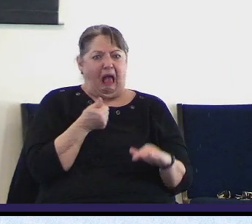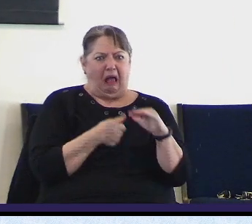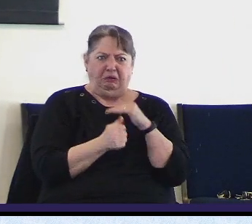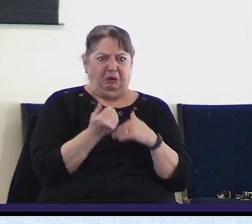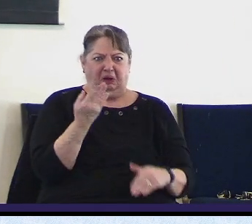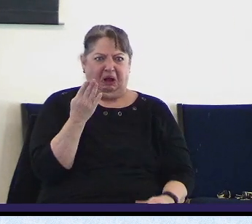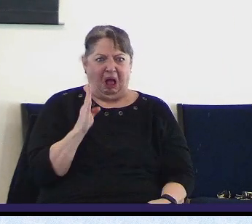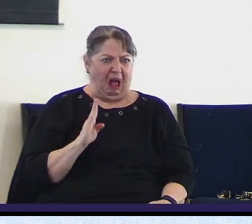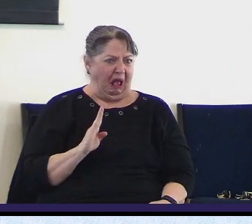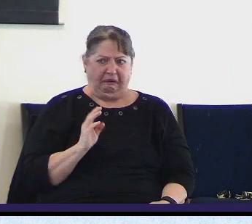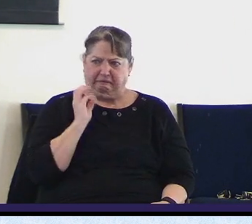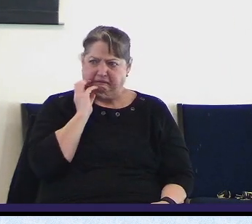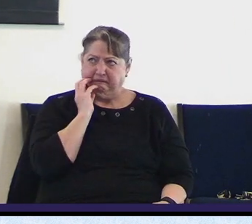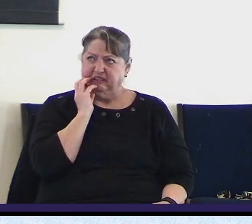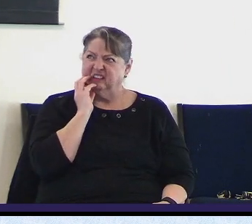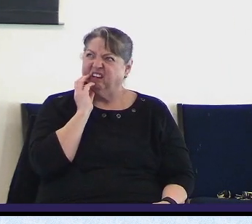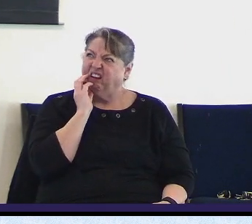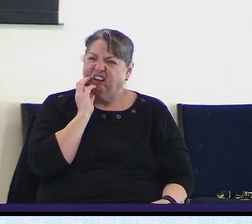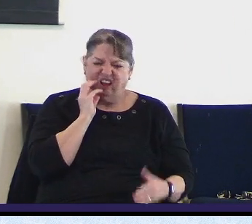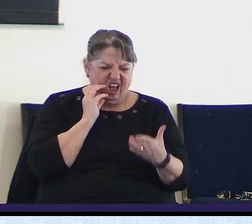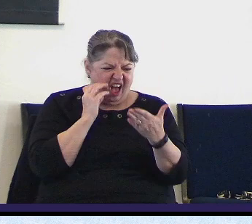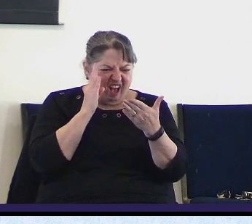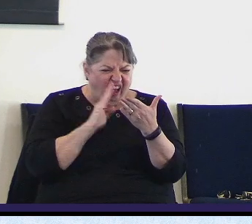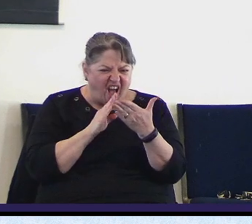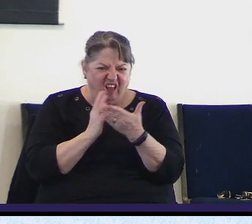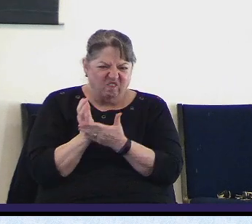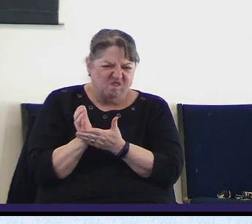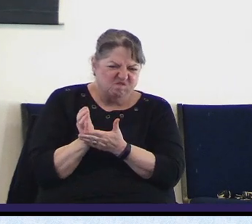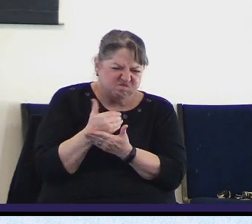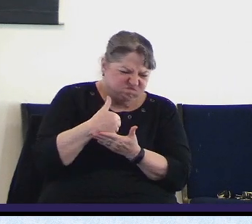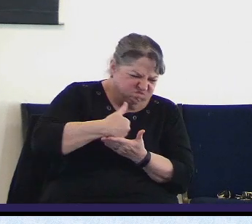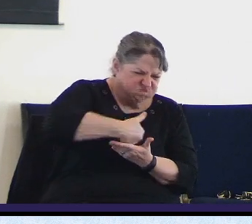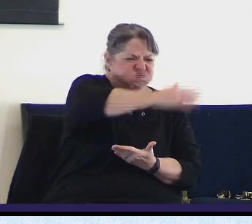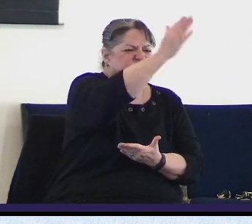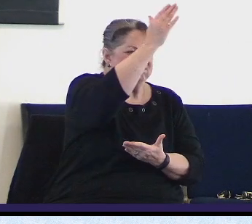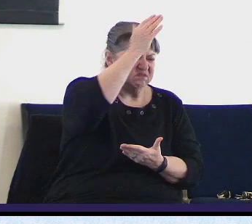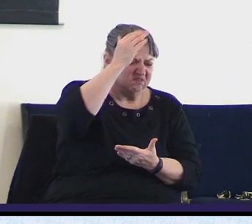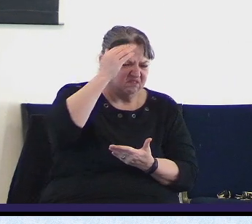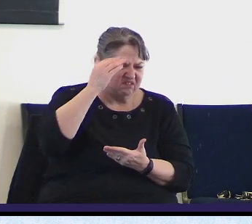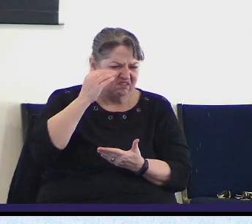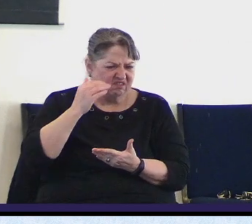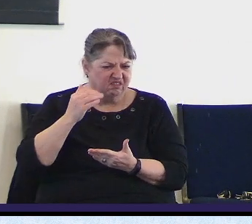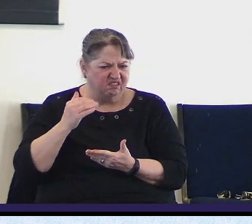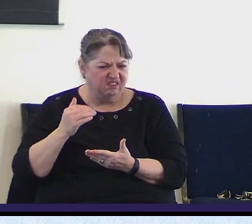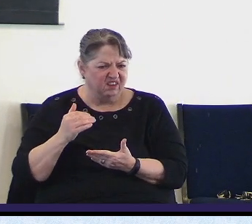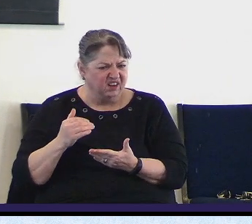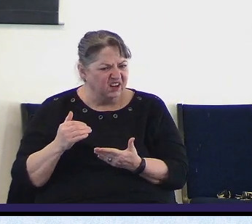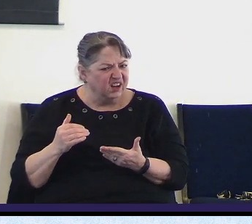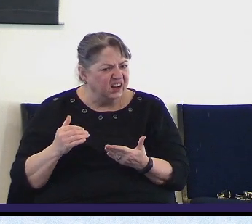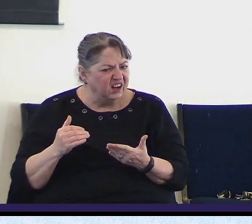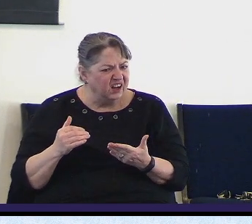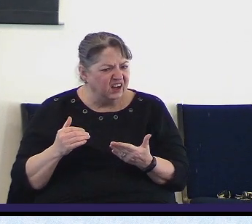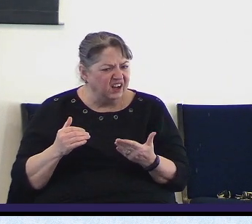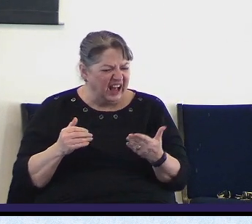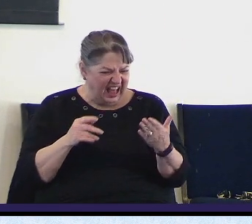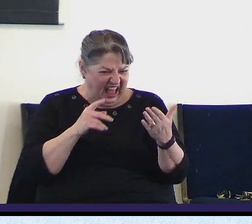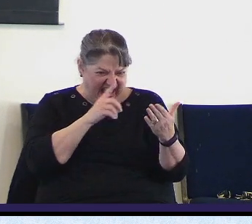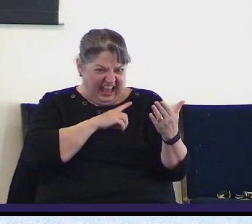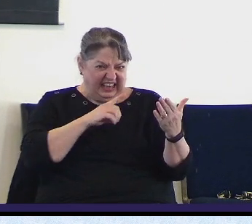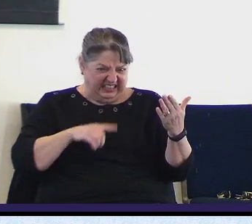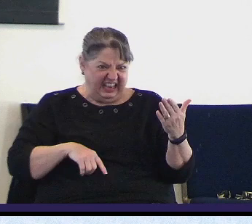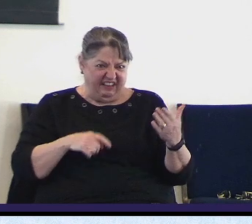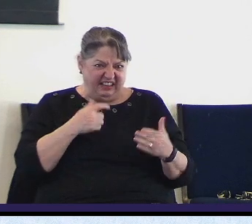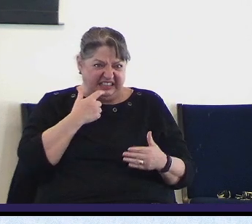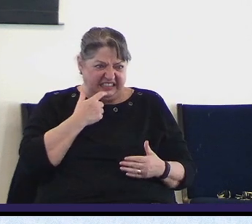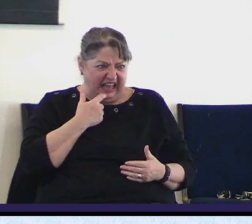And so we've pushed God out of the way and so the psalmist knew that the only hope for our world, that the only hope for the situation was